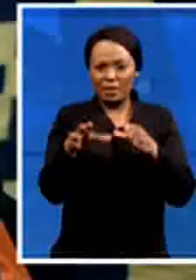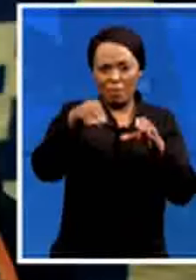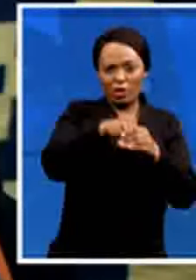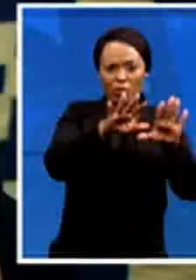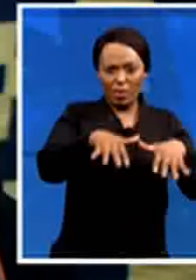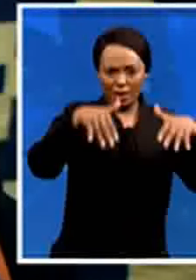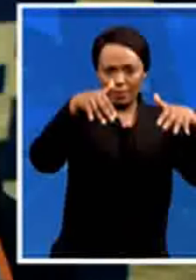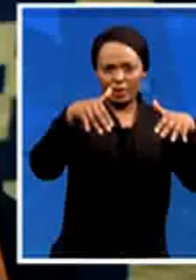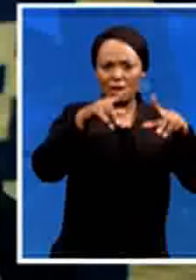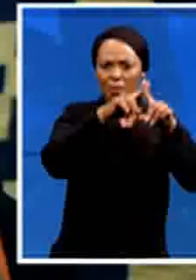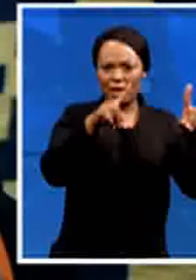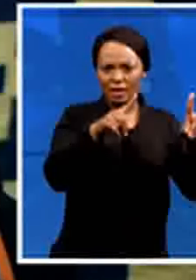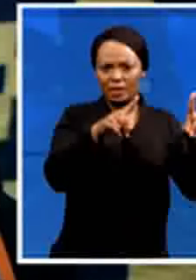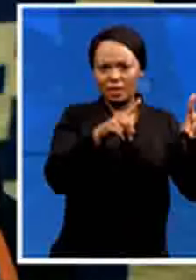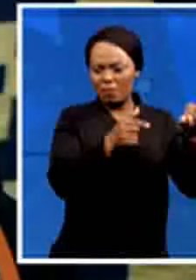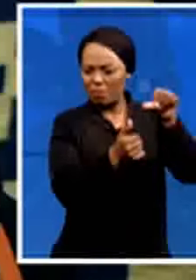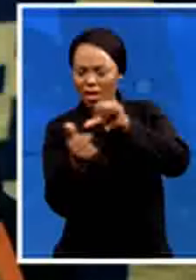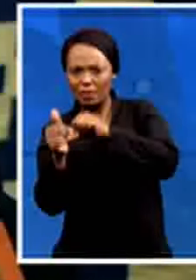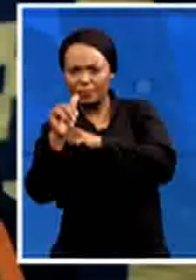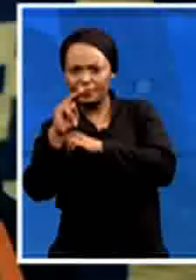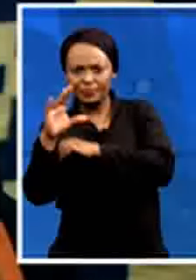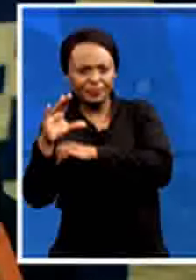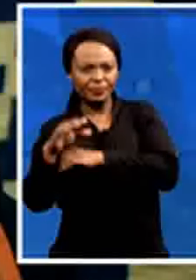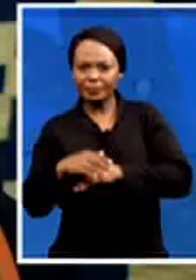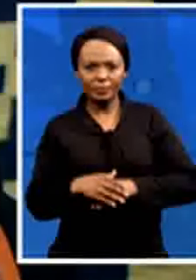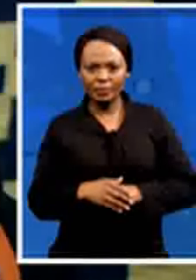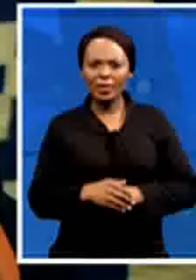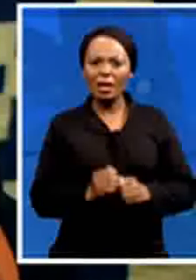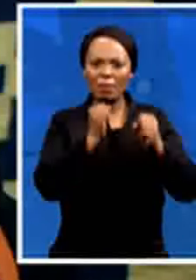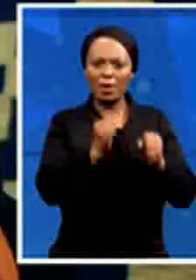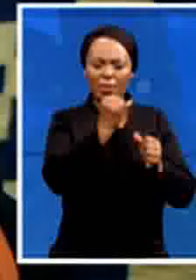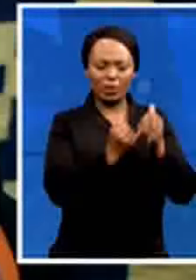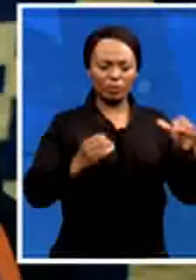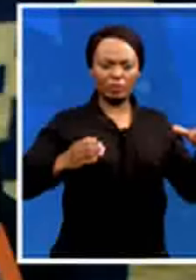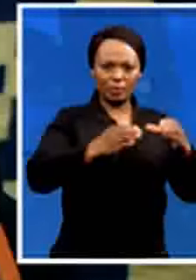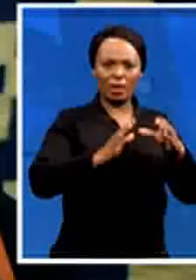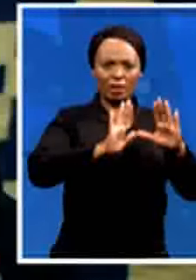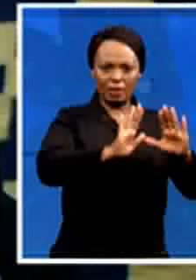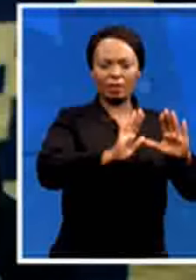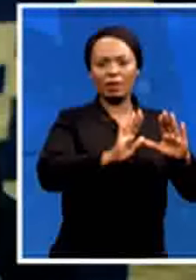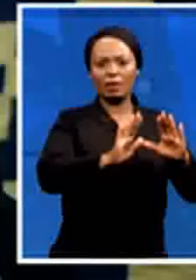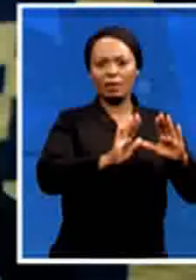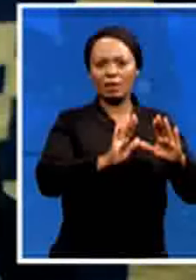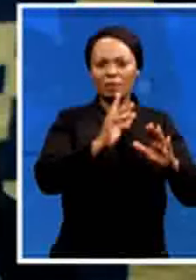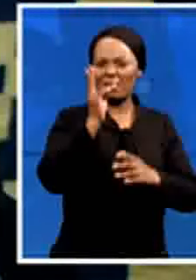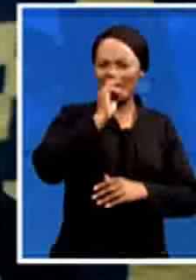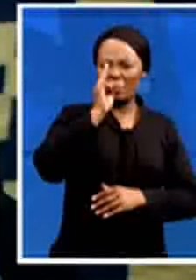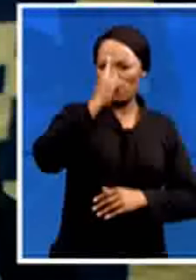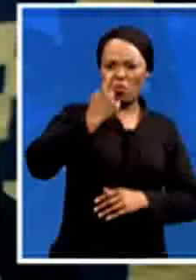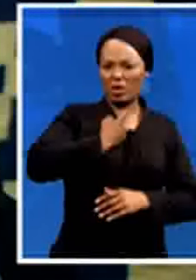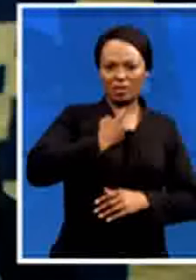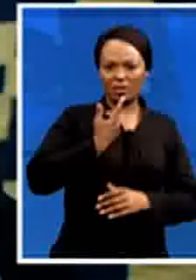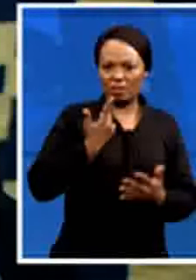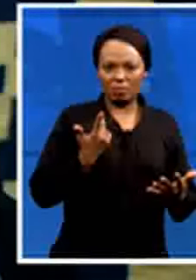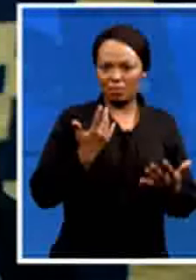so that's why i say it's a silly question that i just want to dispose of now so i'm now going to give